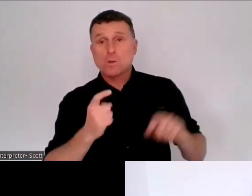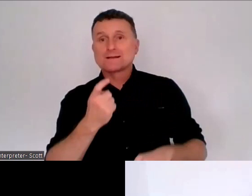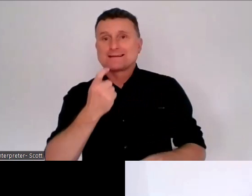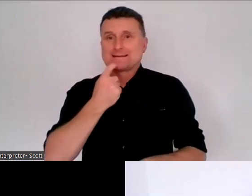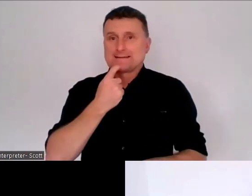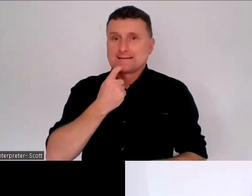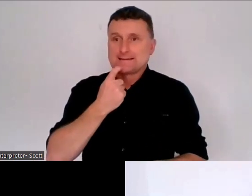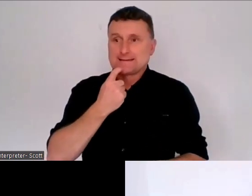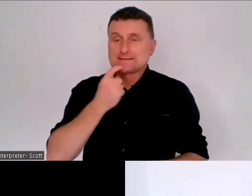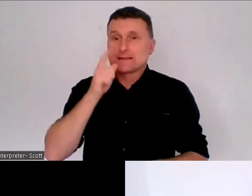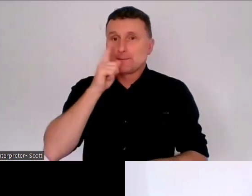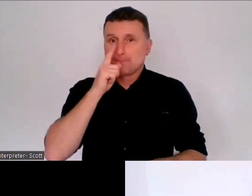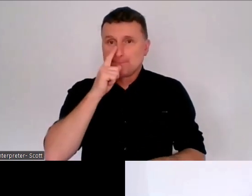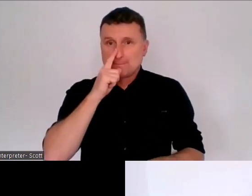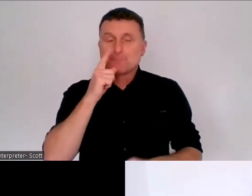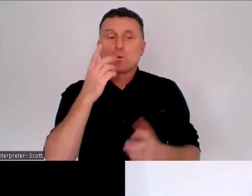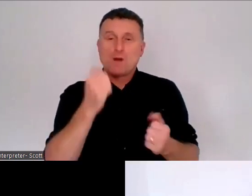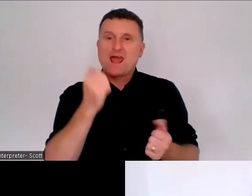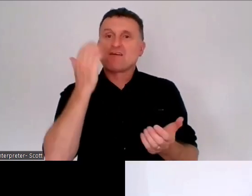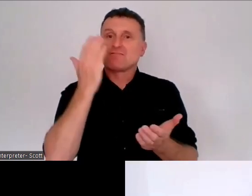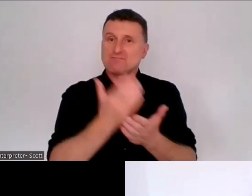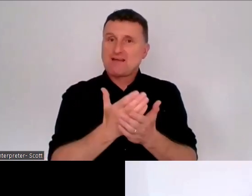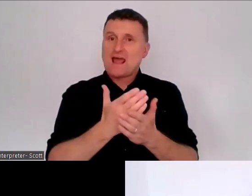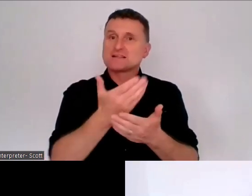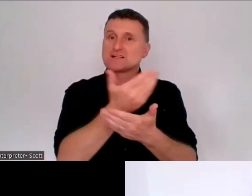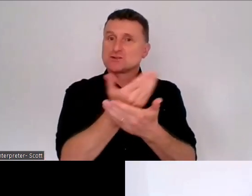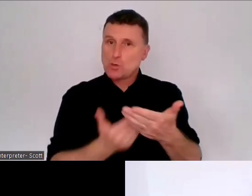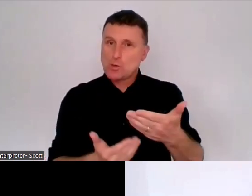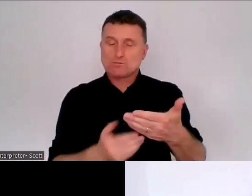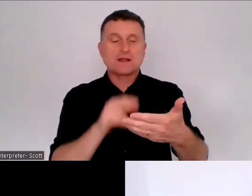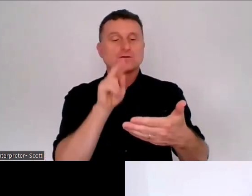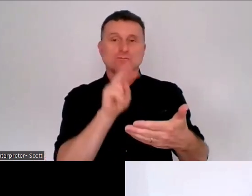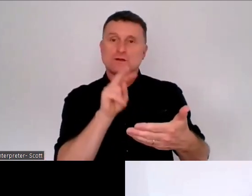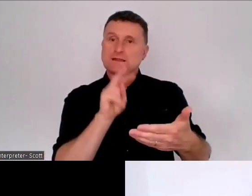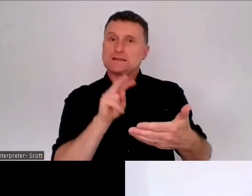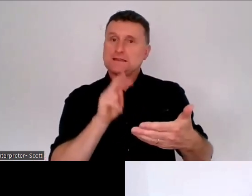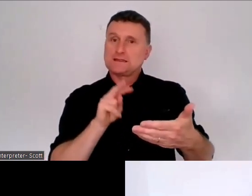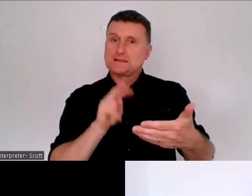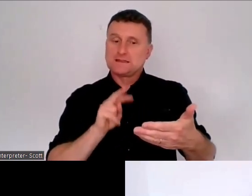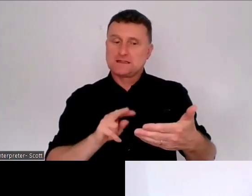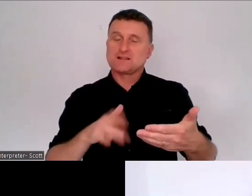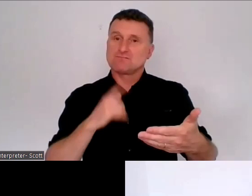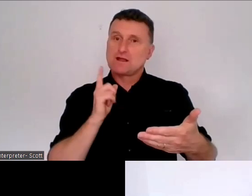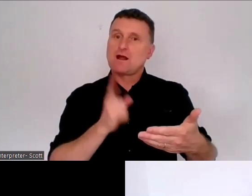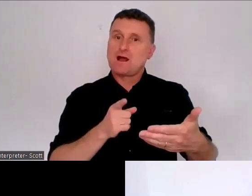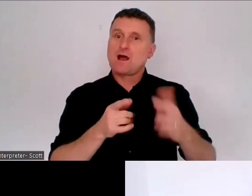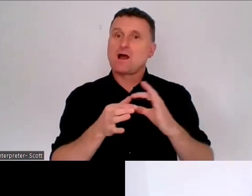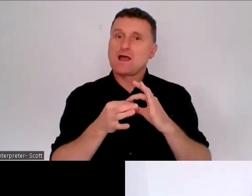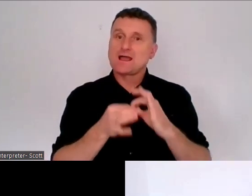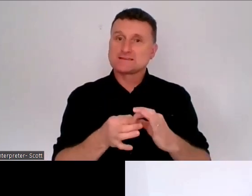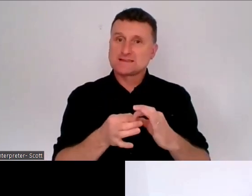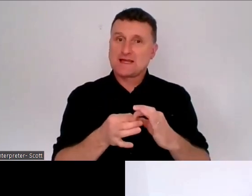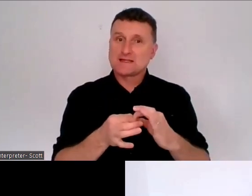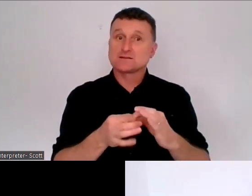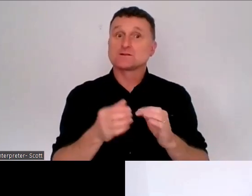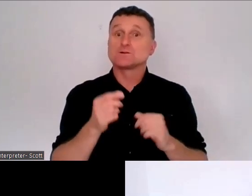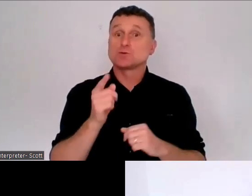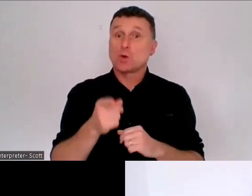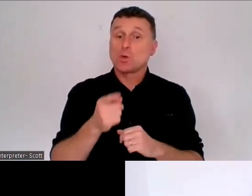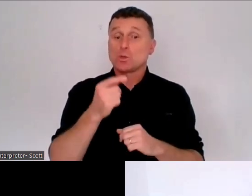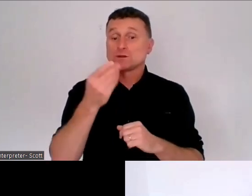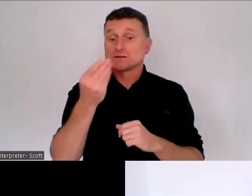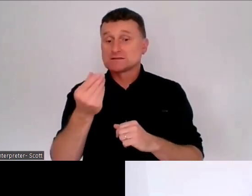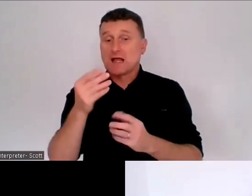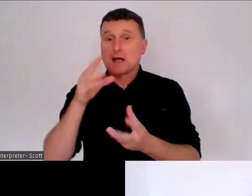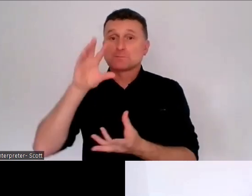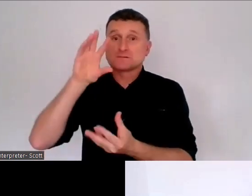with those questions if there's a fact scenario for them to think about. So you'll see in the issues paper and in the summary that there are some specific facts